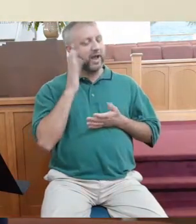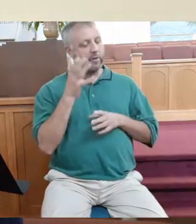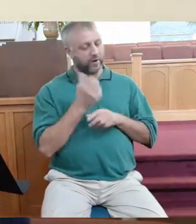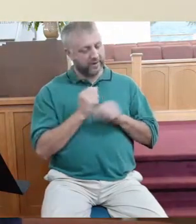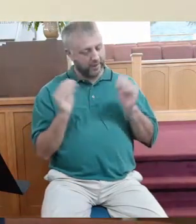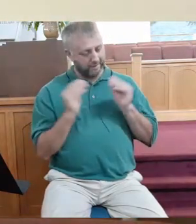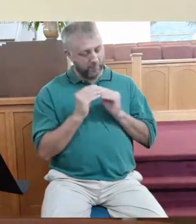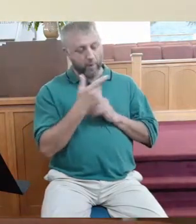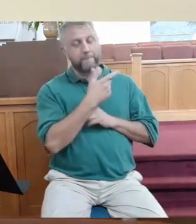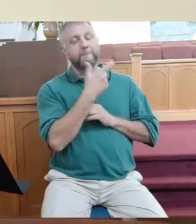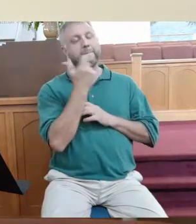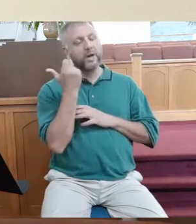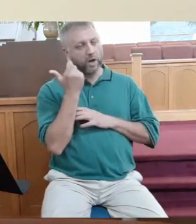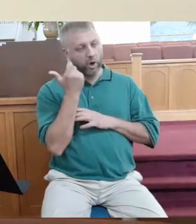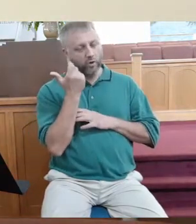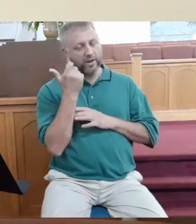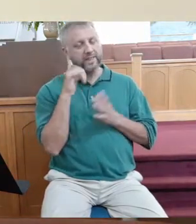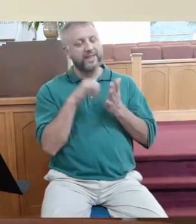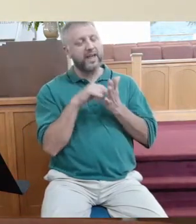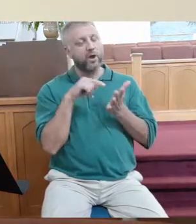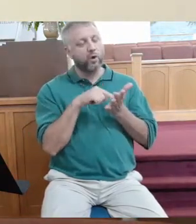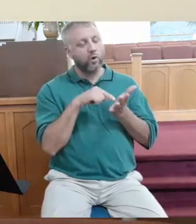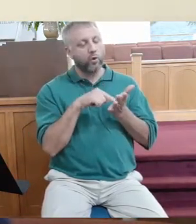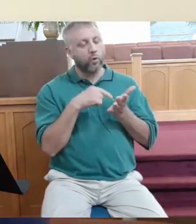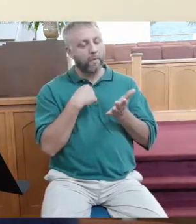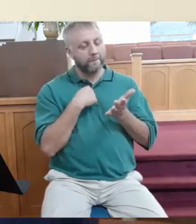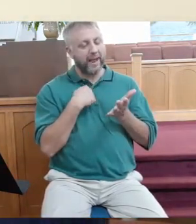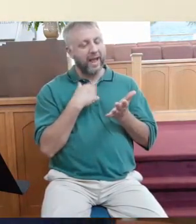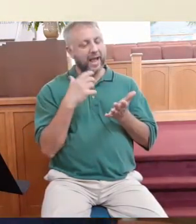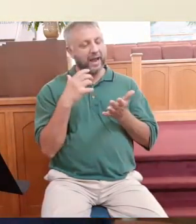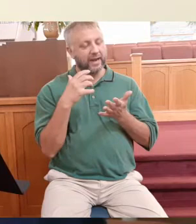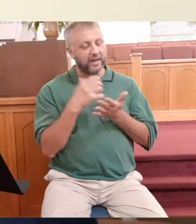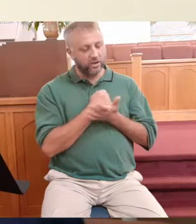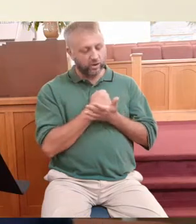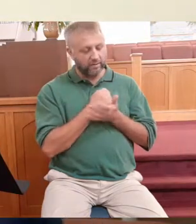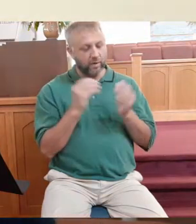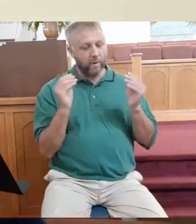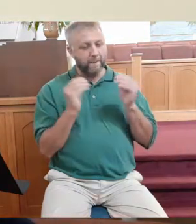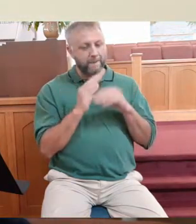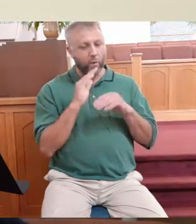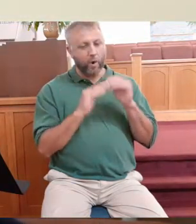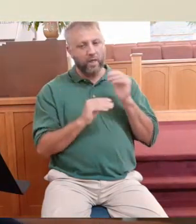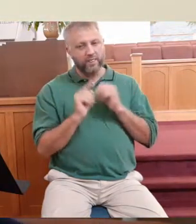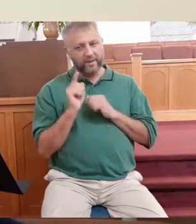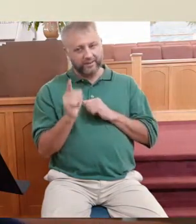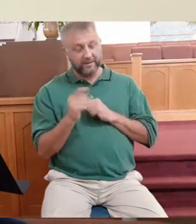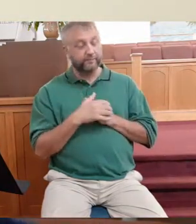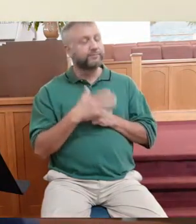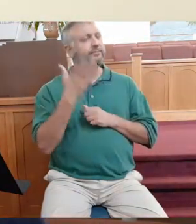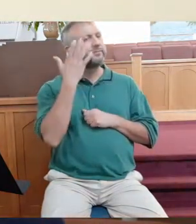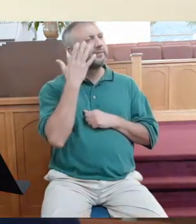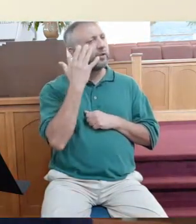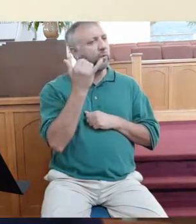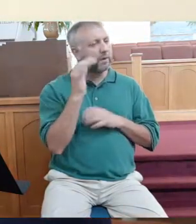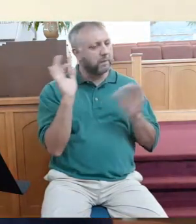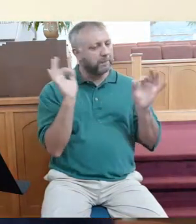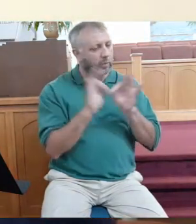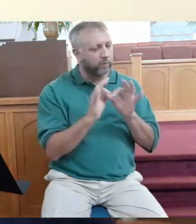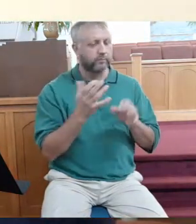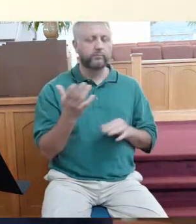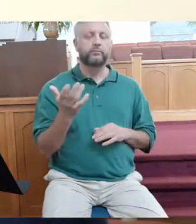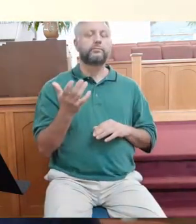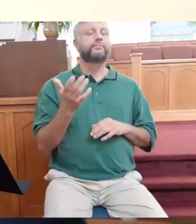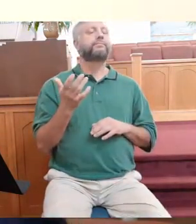to get more because it's owed to me. I deserve more than them. Why is this significant,